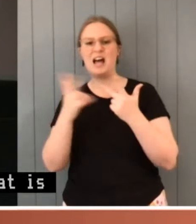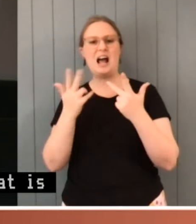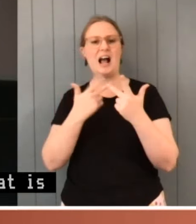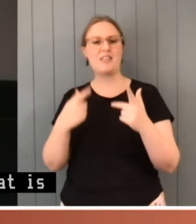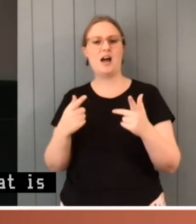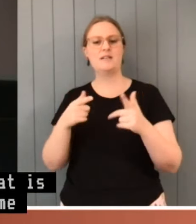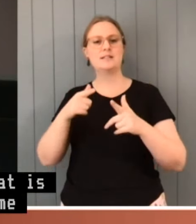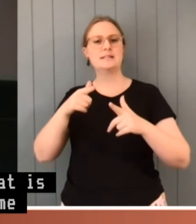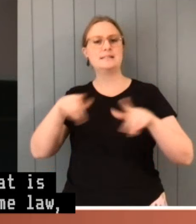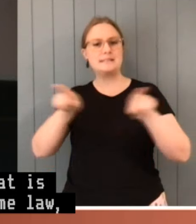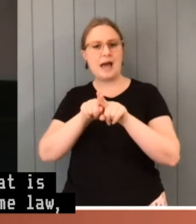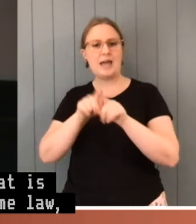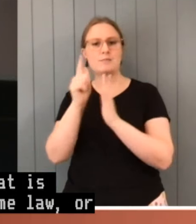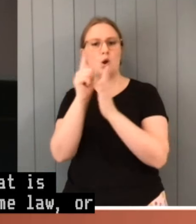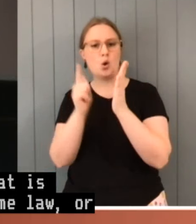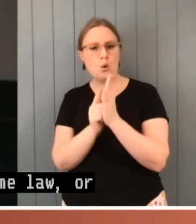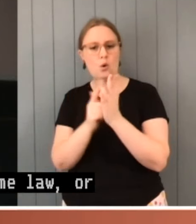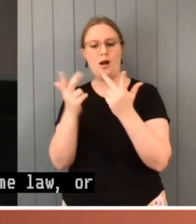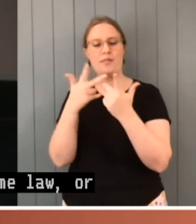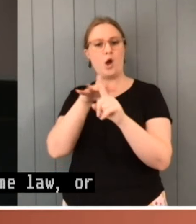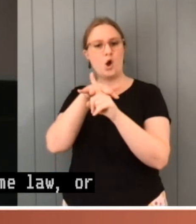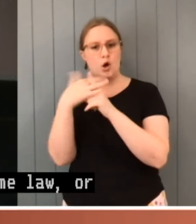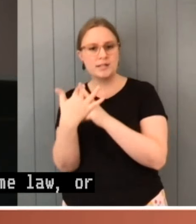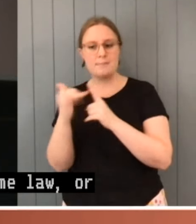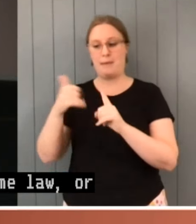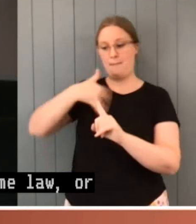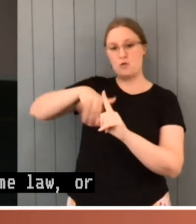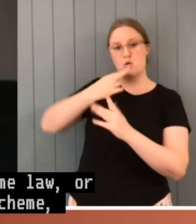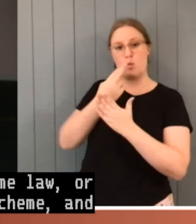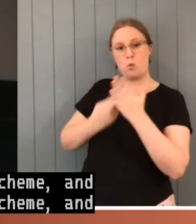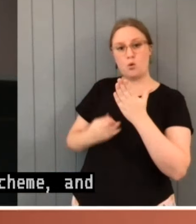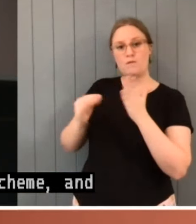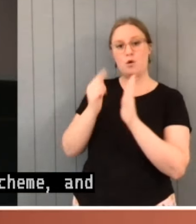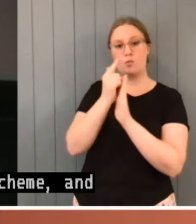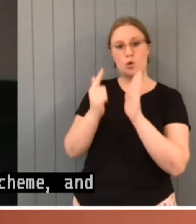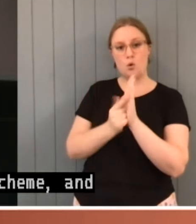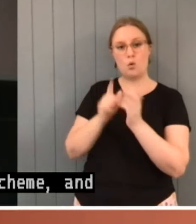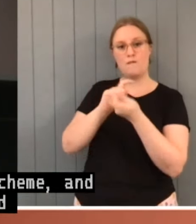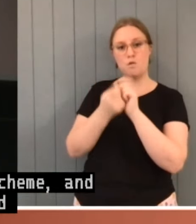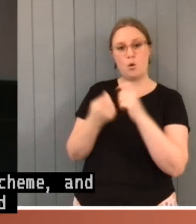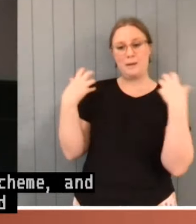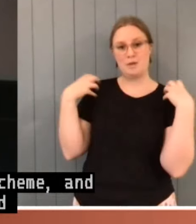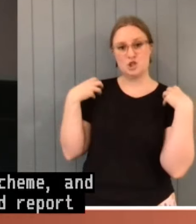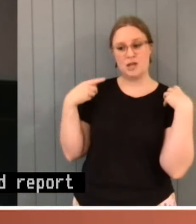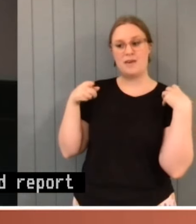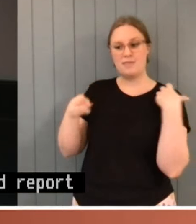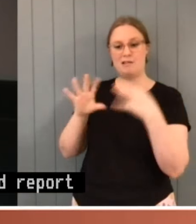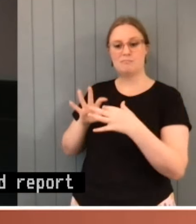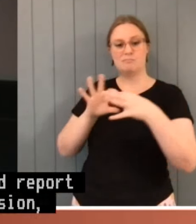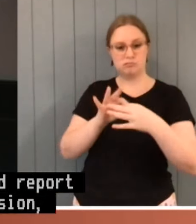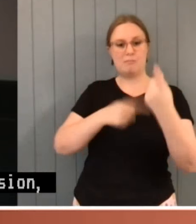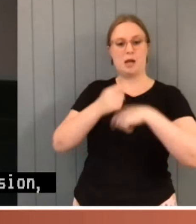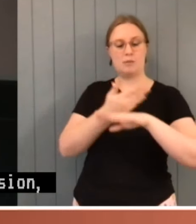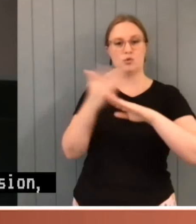and there might be a background report from a law reform commission which has given rise to the proposed law. With text and